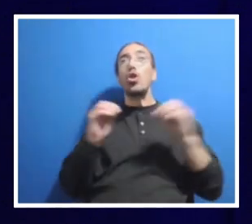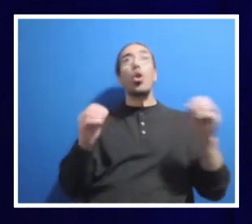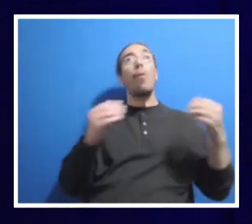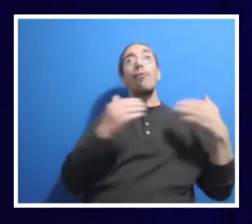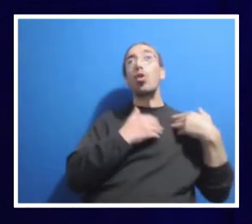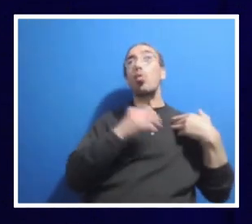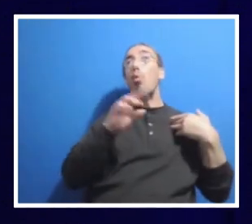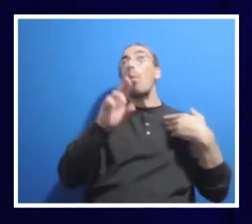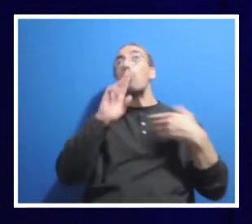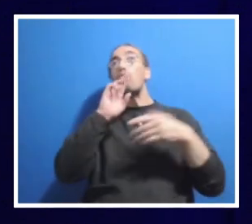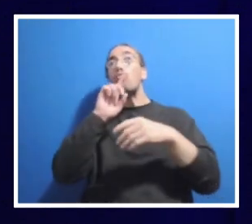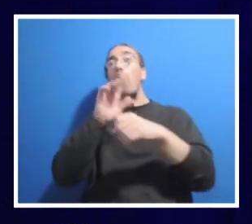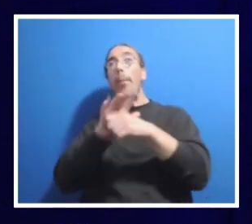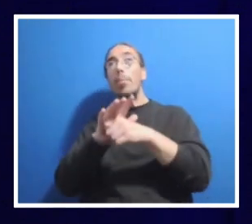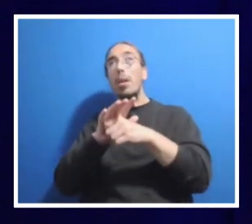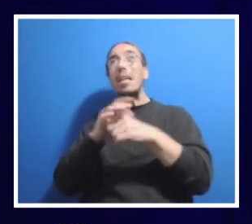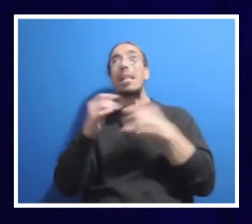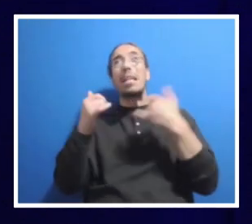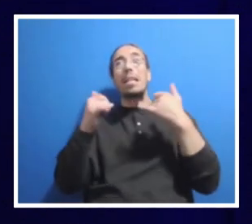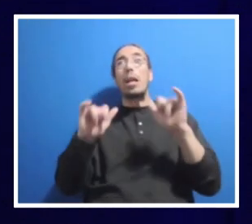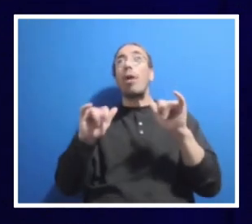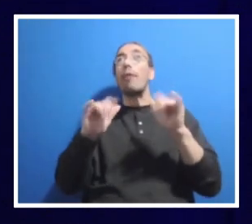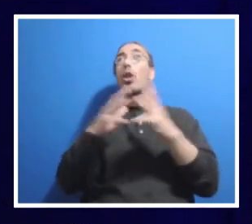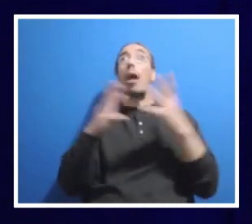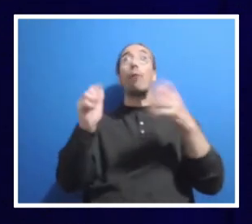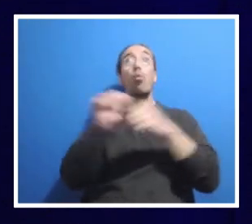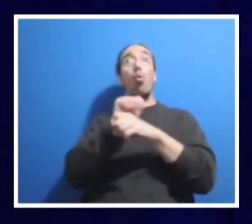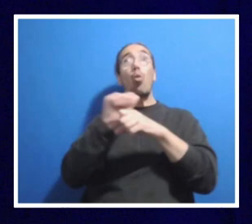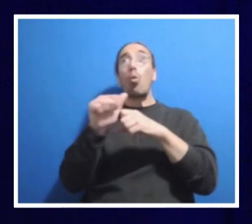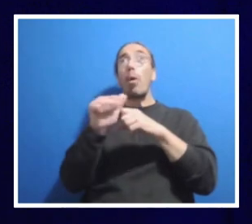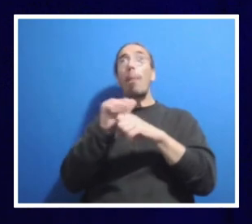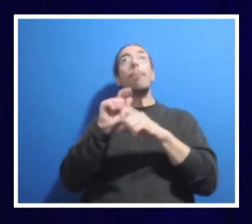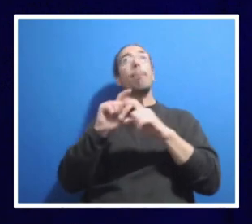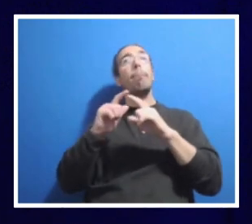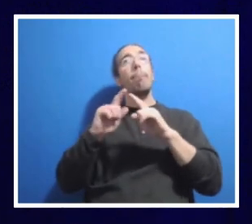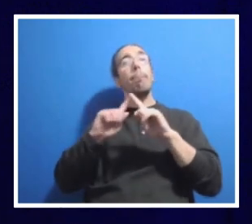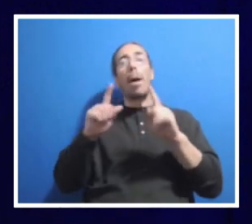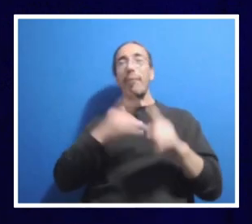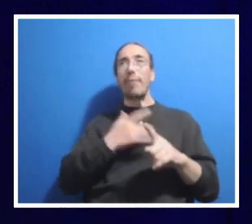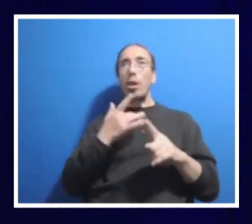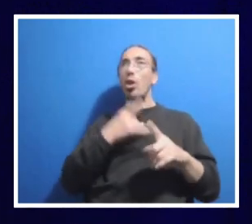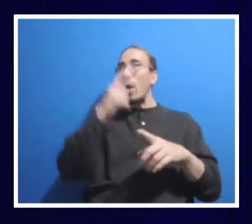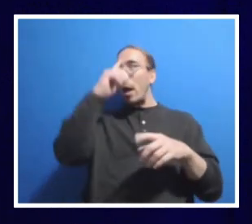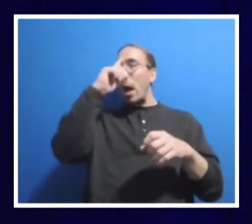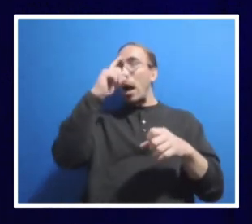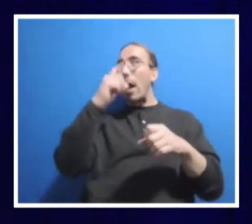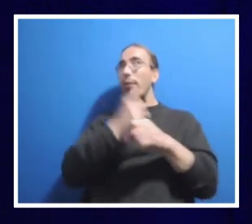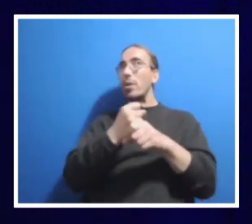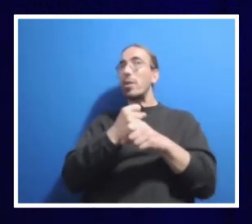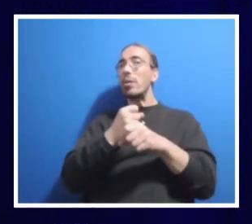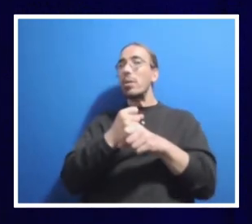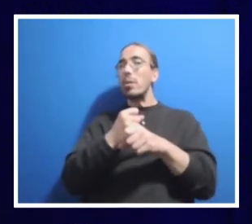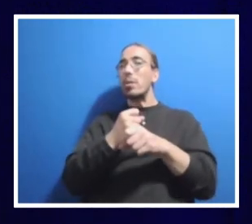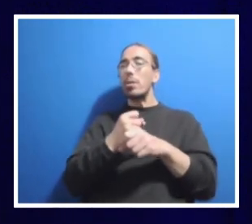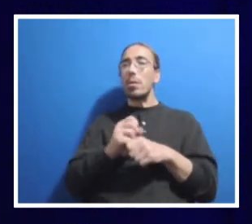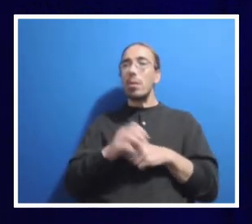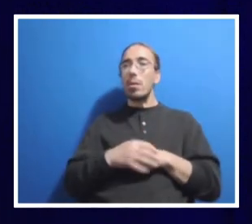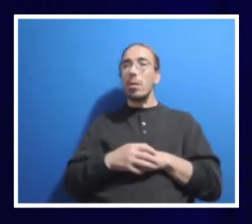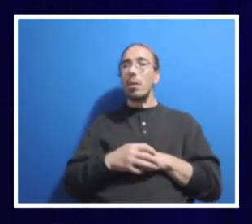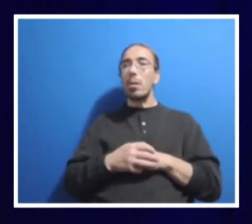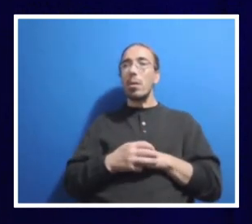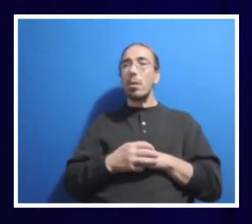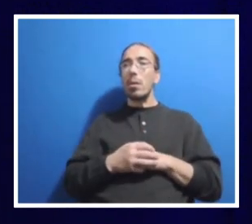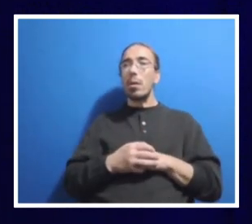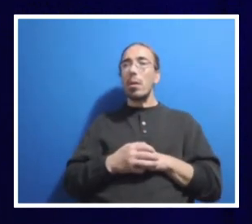we still have a slog ahead of us. But I'm very confident, people. Very, very, very confident. It's going to be a tough